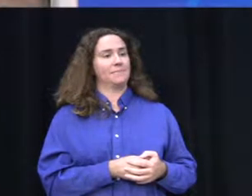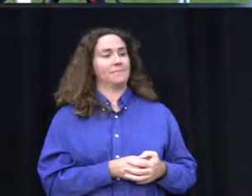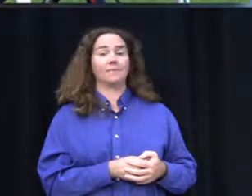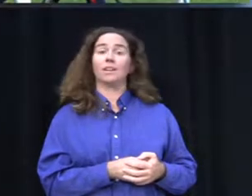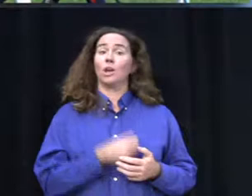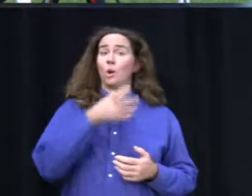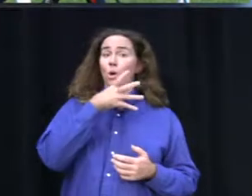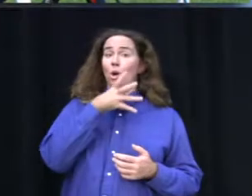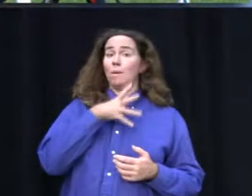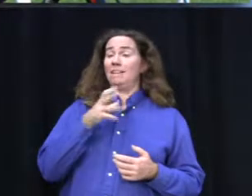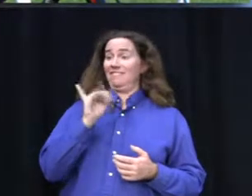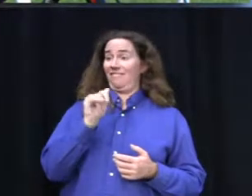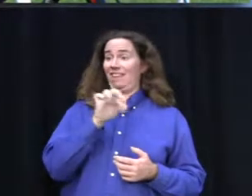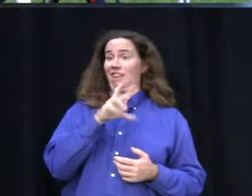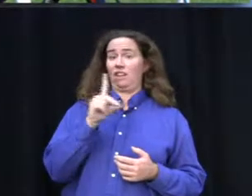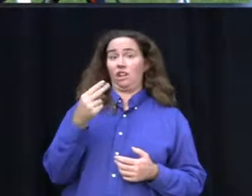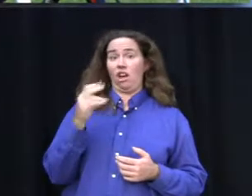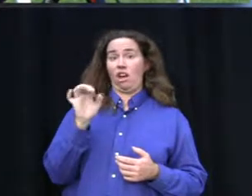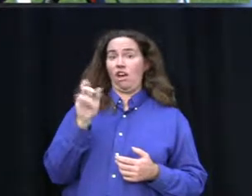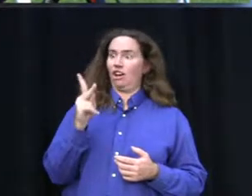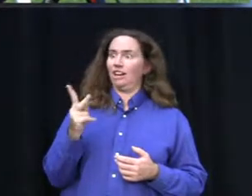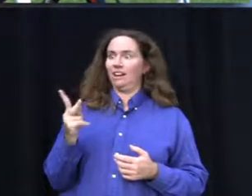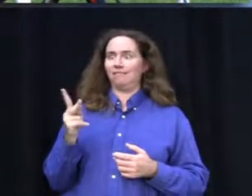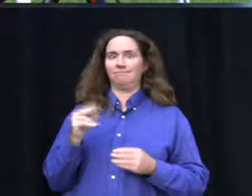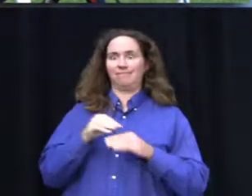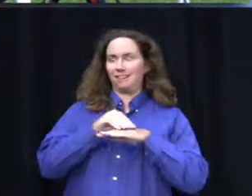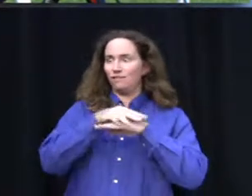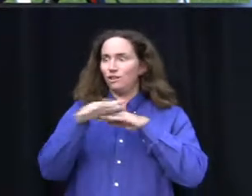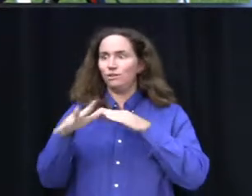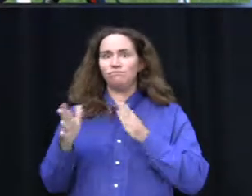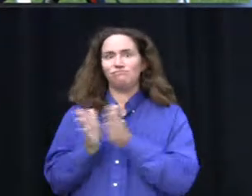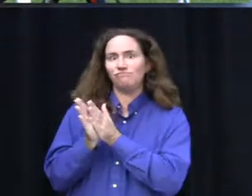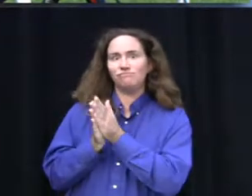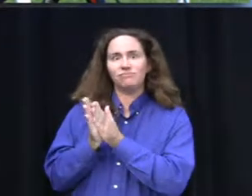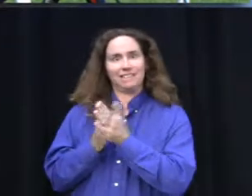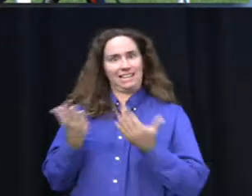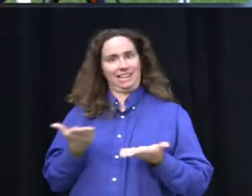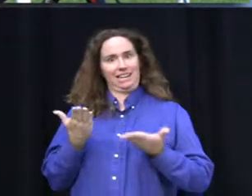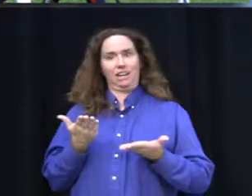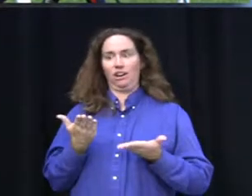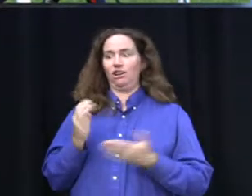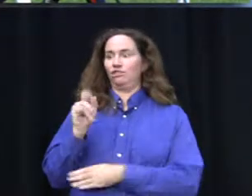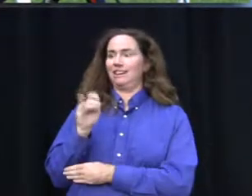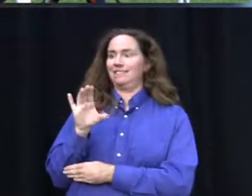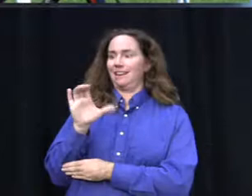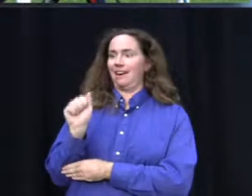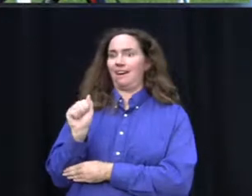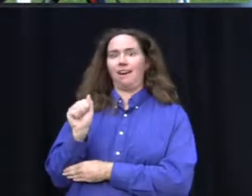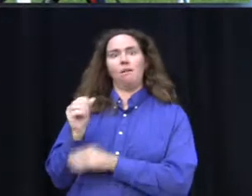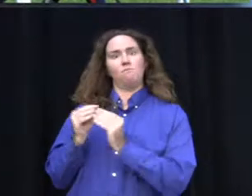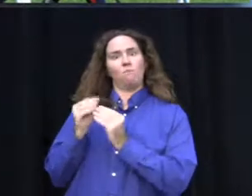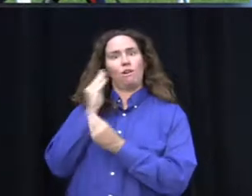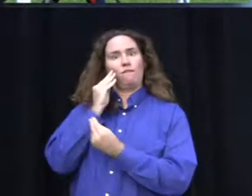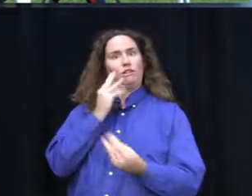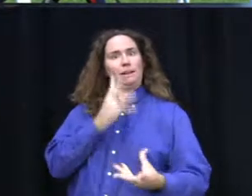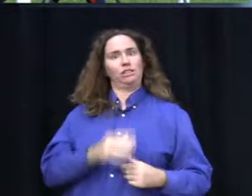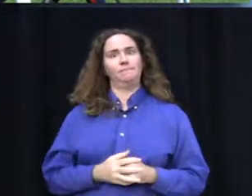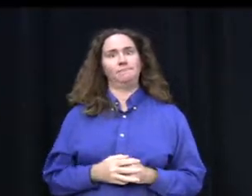Women's field hockey is a sport that is catching on here at Madison. Hawkeye News reporter Jessica Rosales has more on the team.